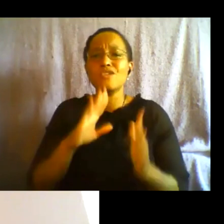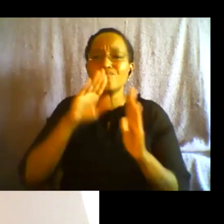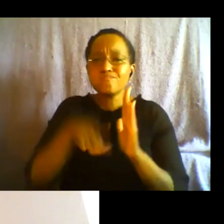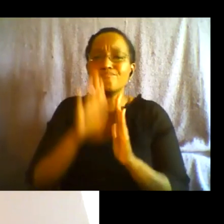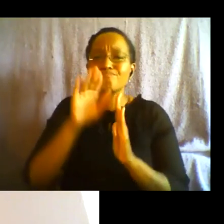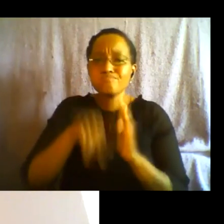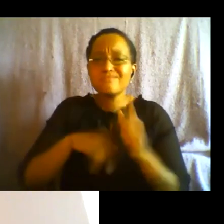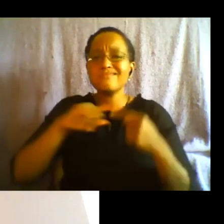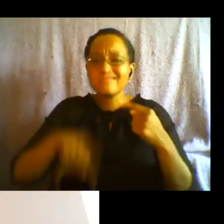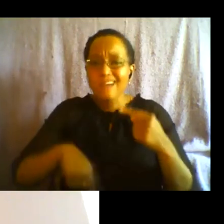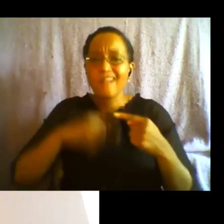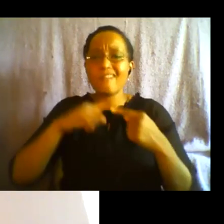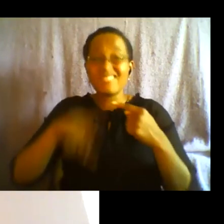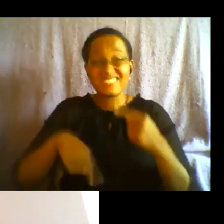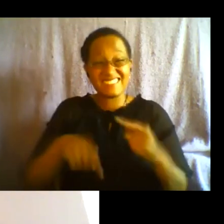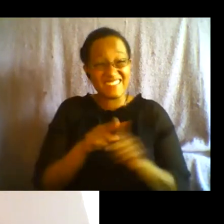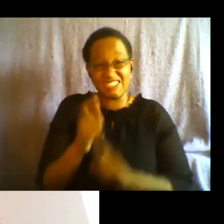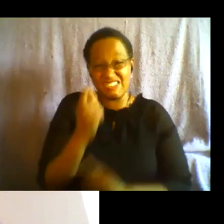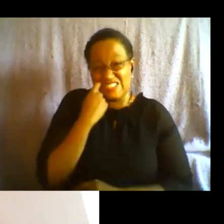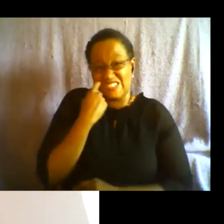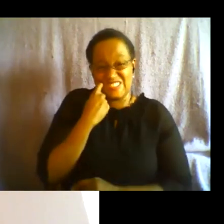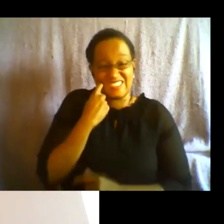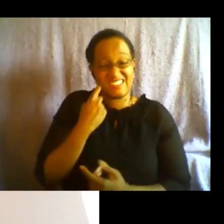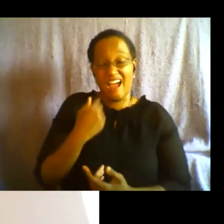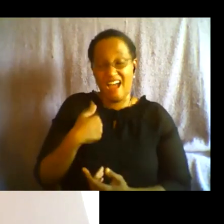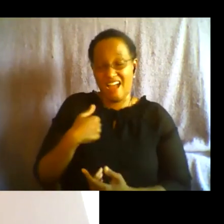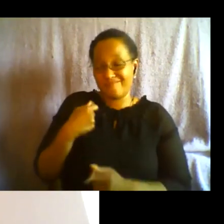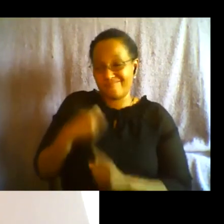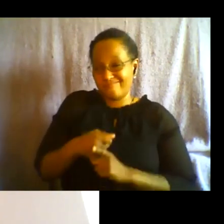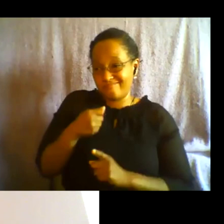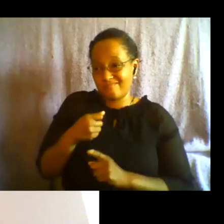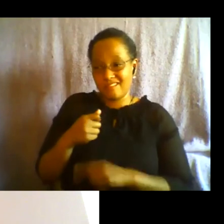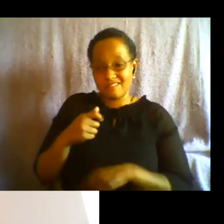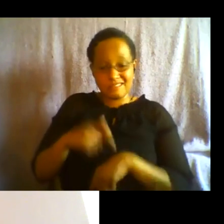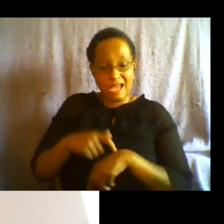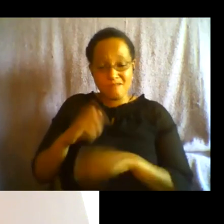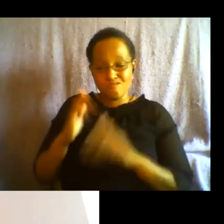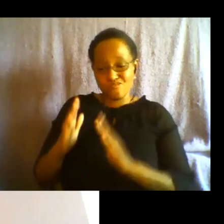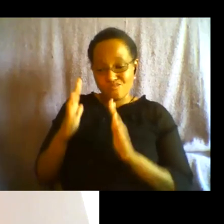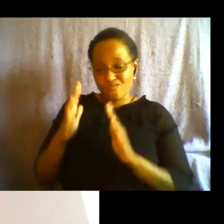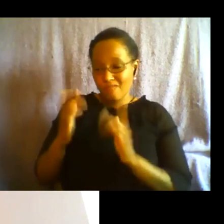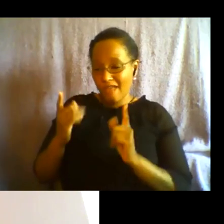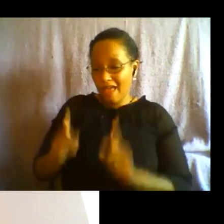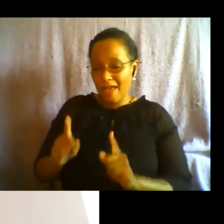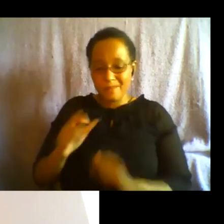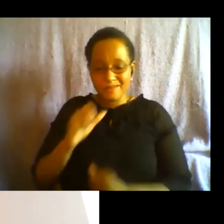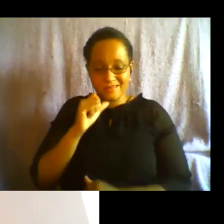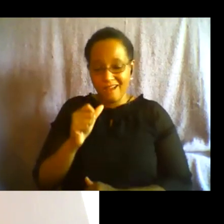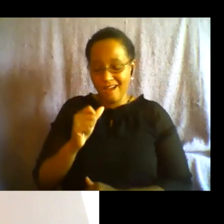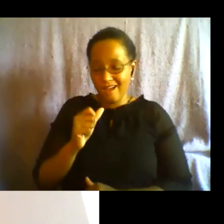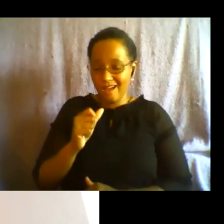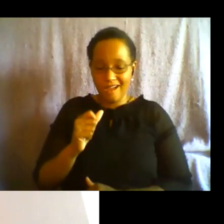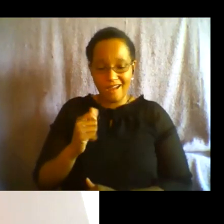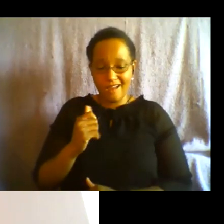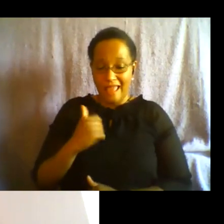a little while ago i had a period of not having the kinds of particularly disabling migraines that i